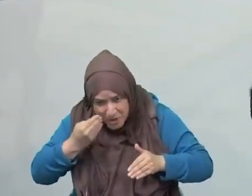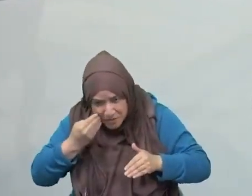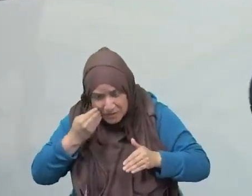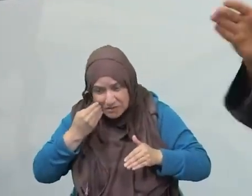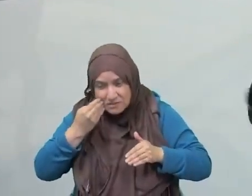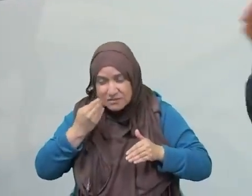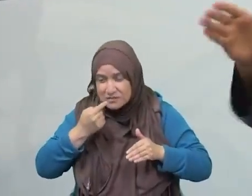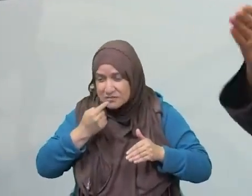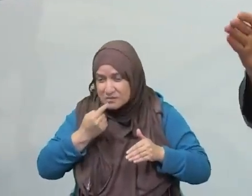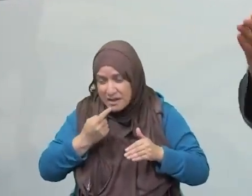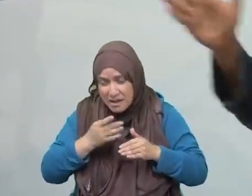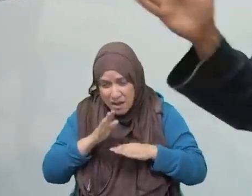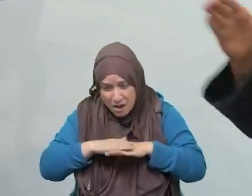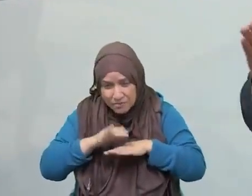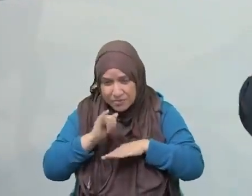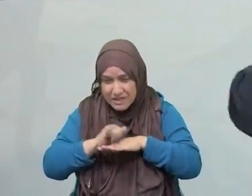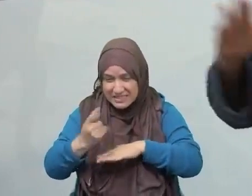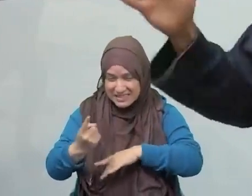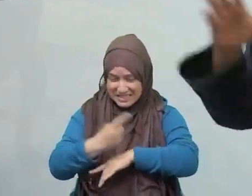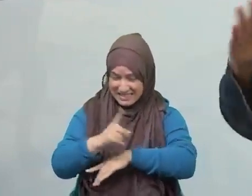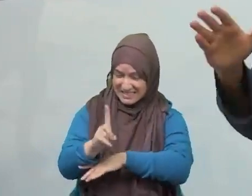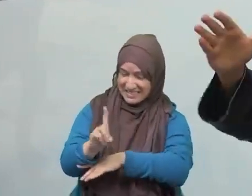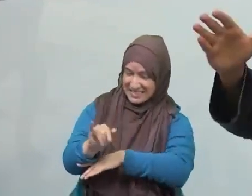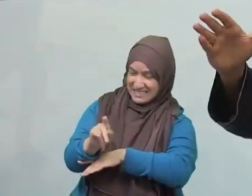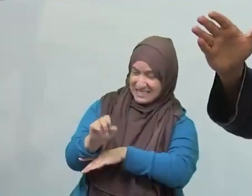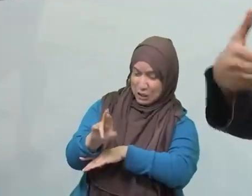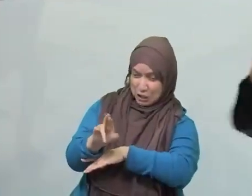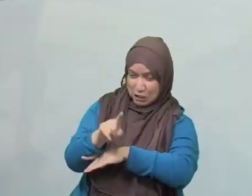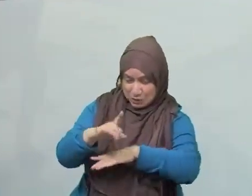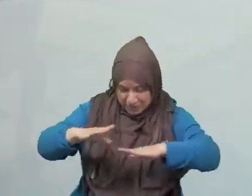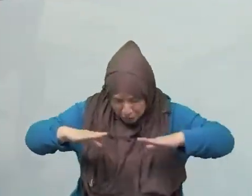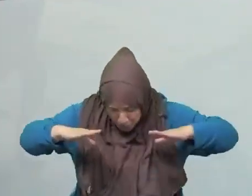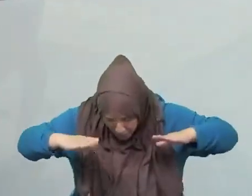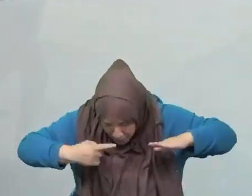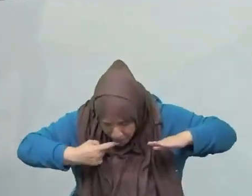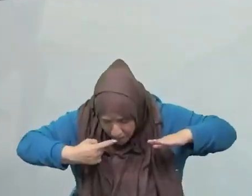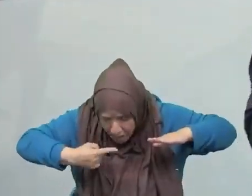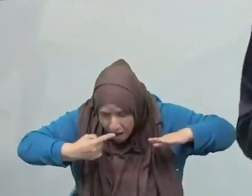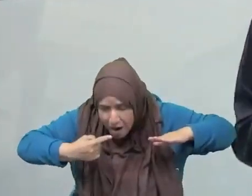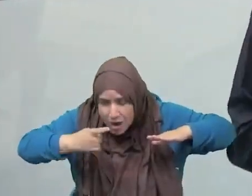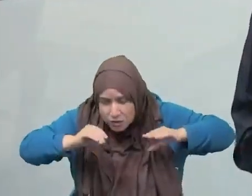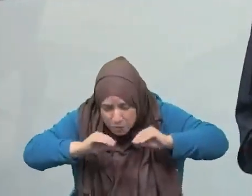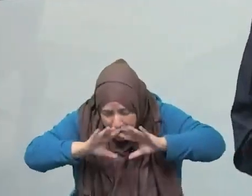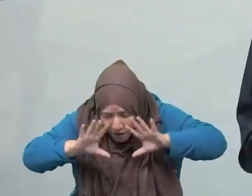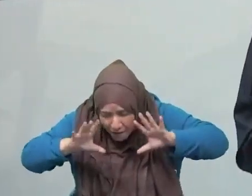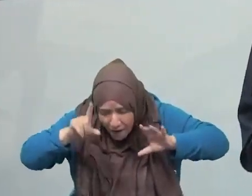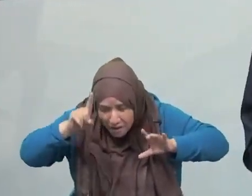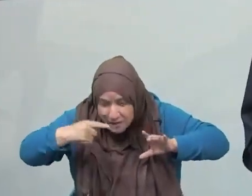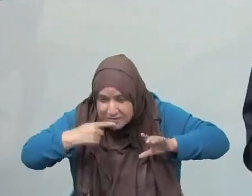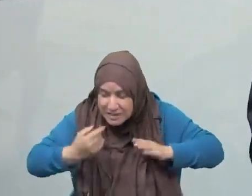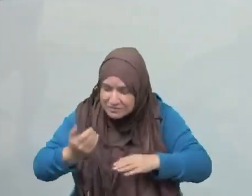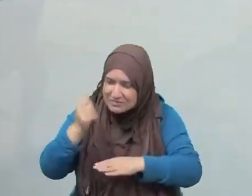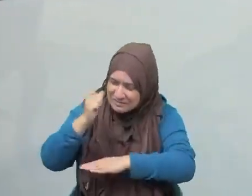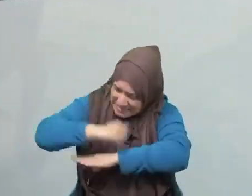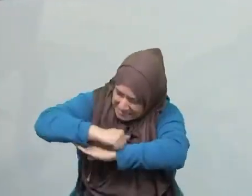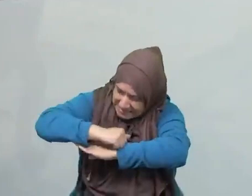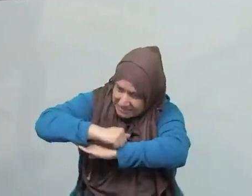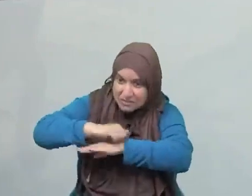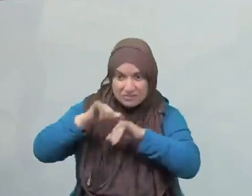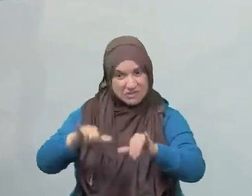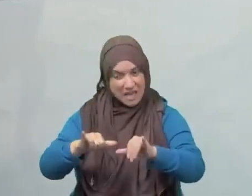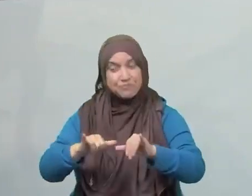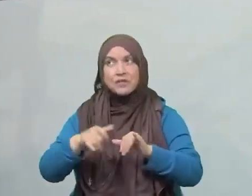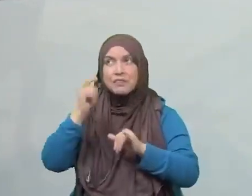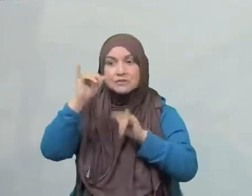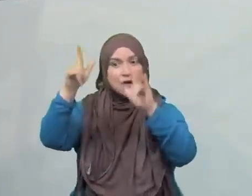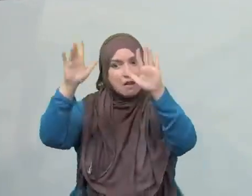know which one he was going to be in longer than the other, is a sign for us. That you know what? One night, you might go into